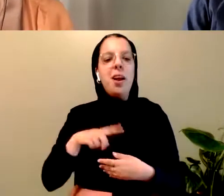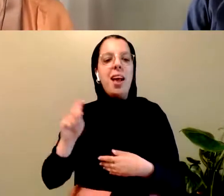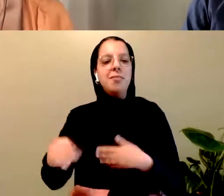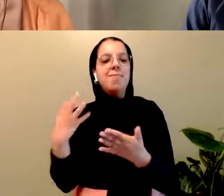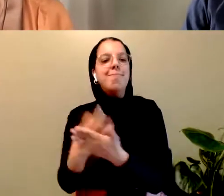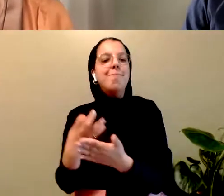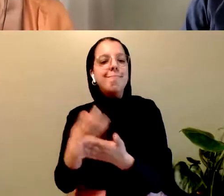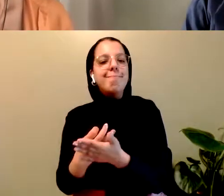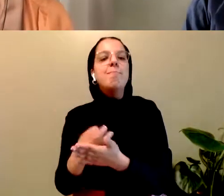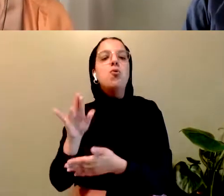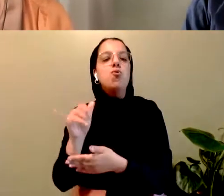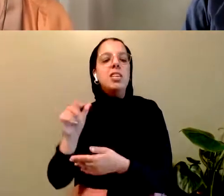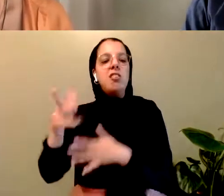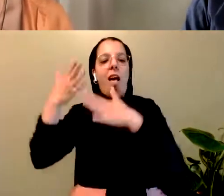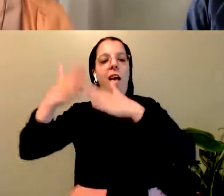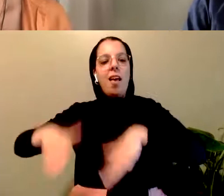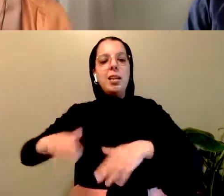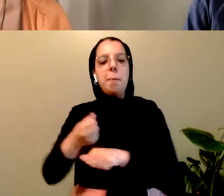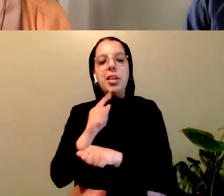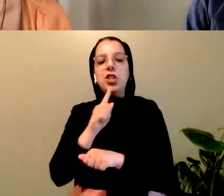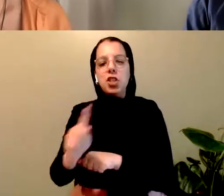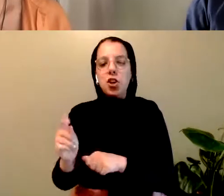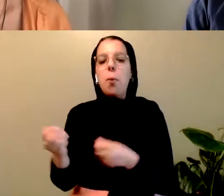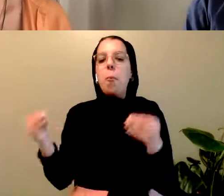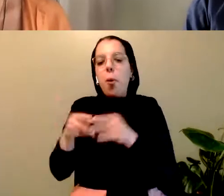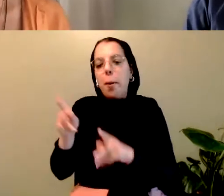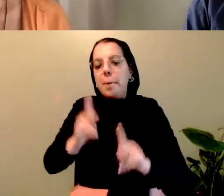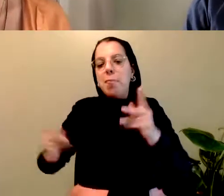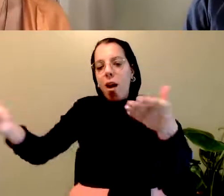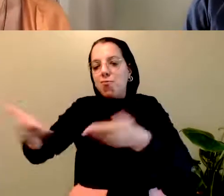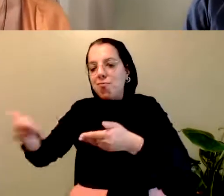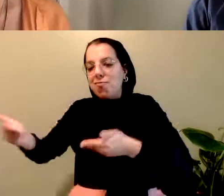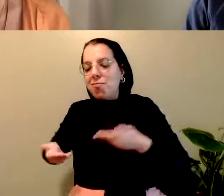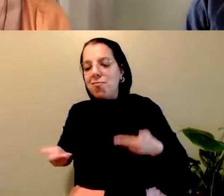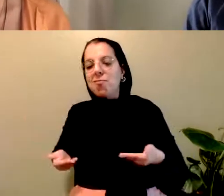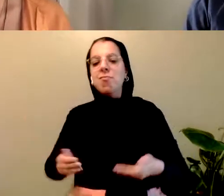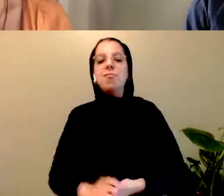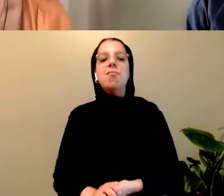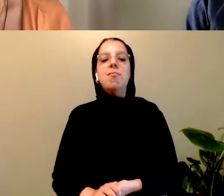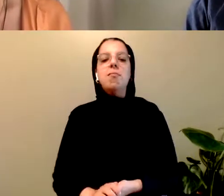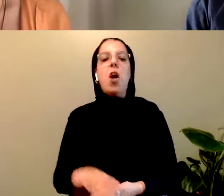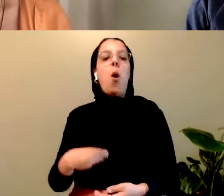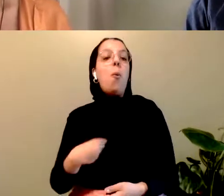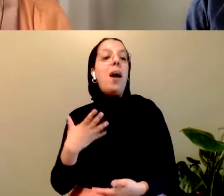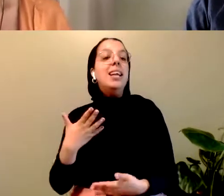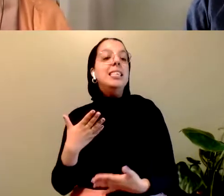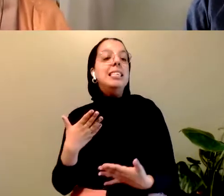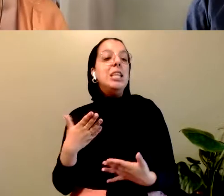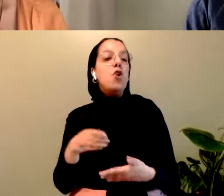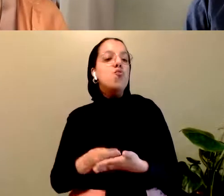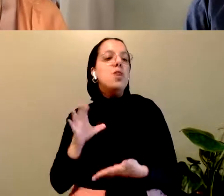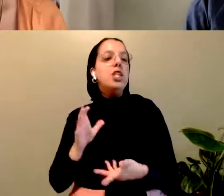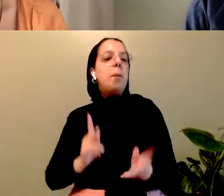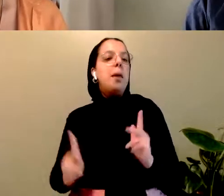to make access to the work more democratic and embracing a people outside of the typical white affluent class that